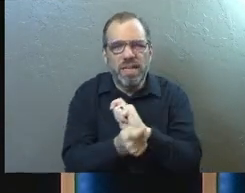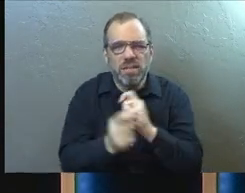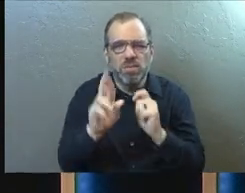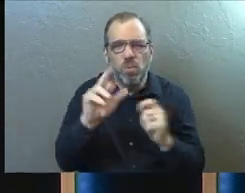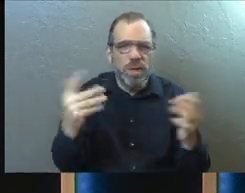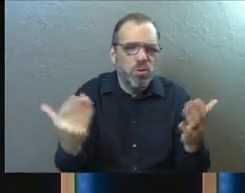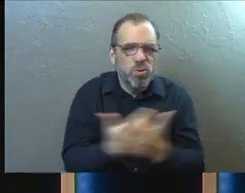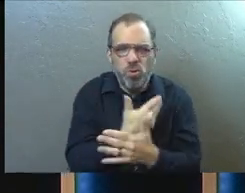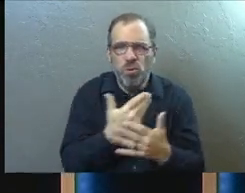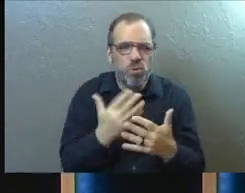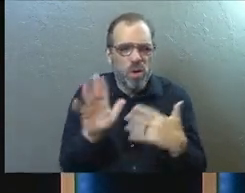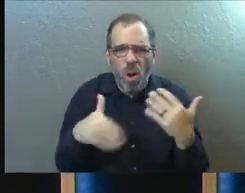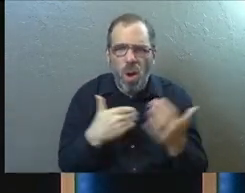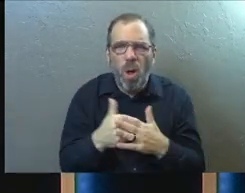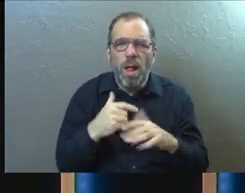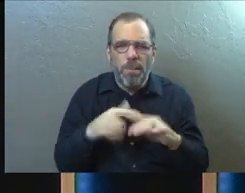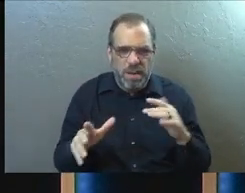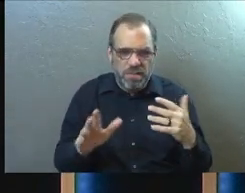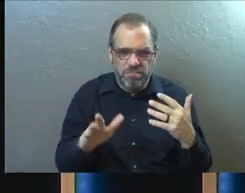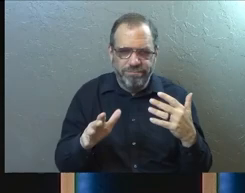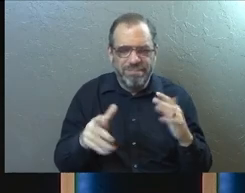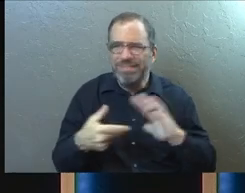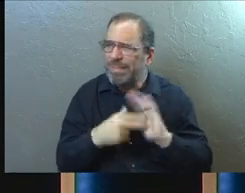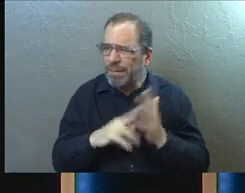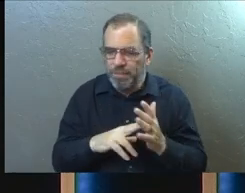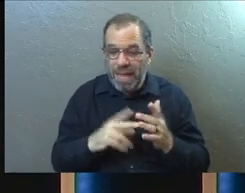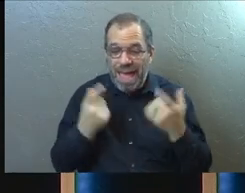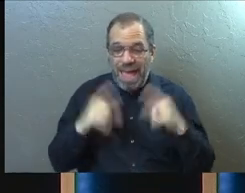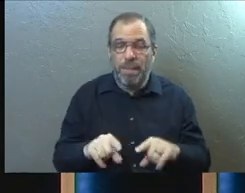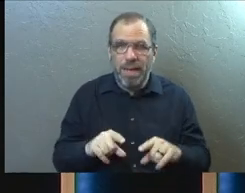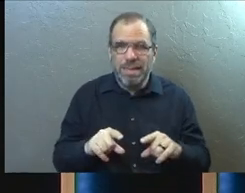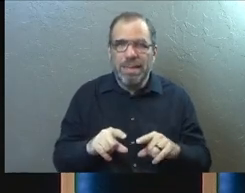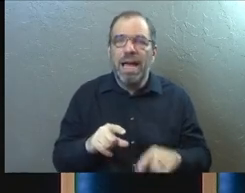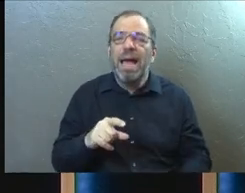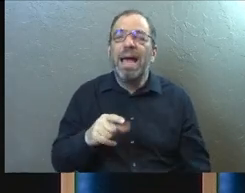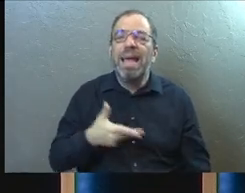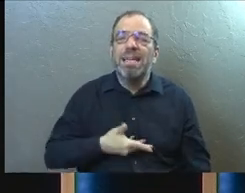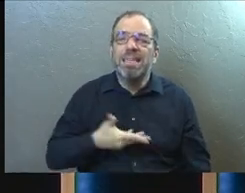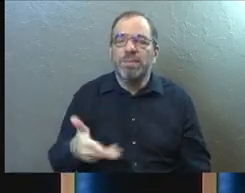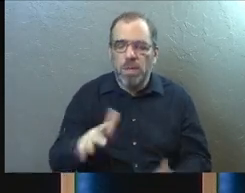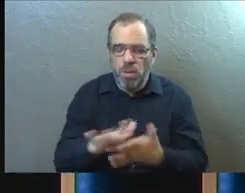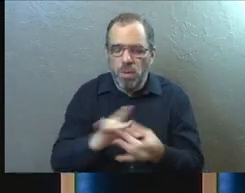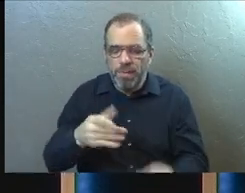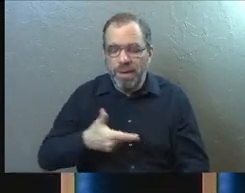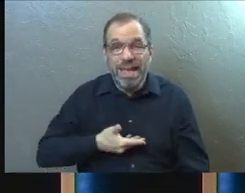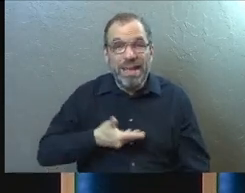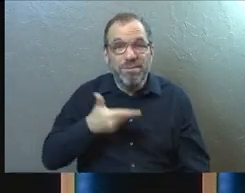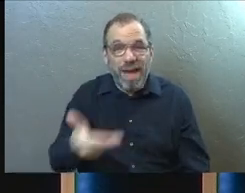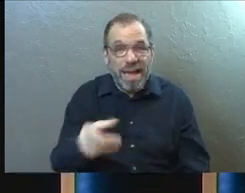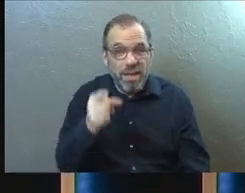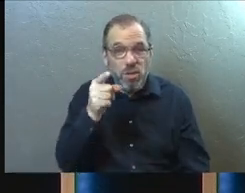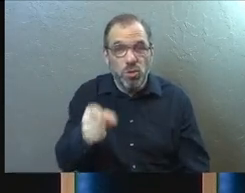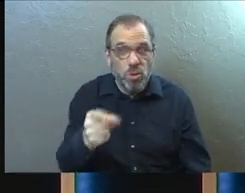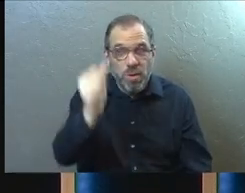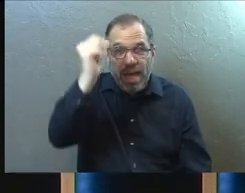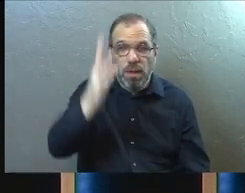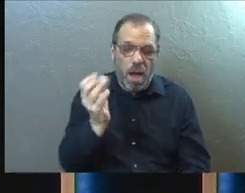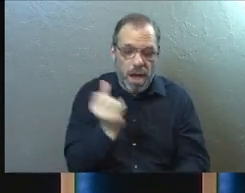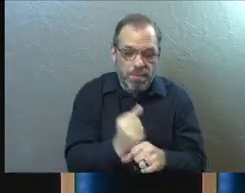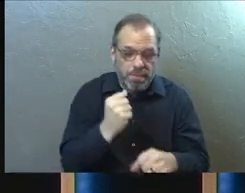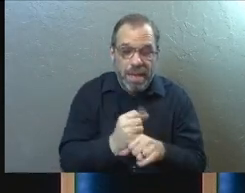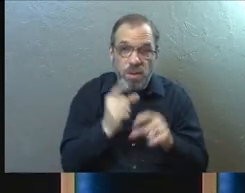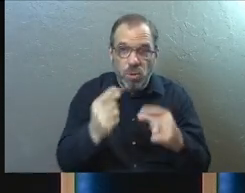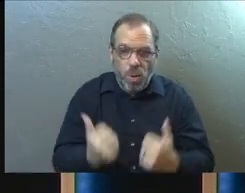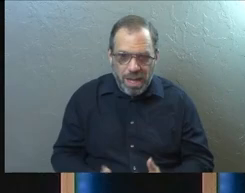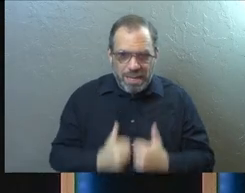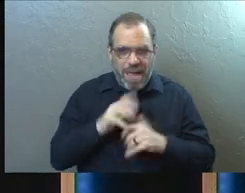renewal and all these wonderful things. And so all that to say, I think what's happening is an invitation from the Holy Spirit into the way God designed life to